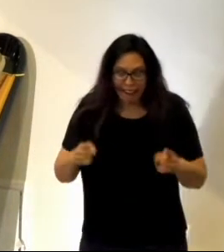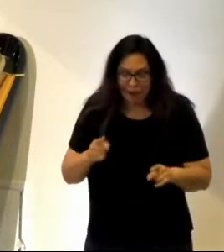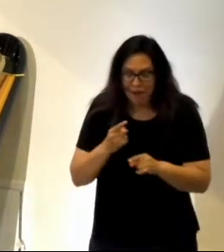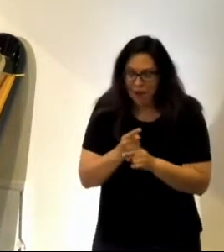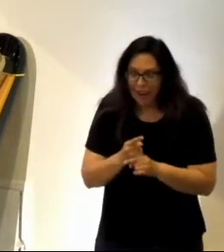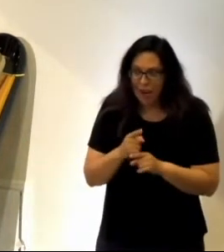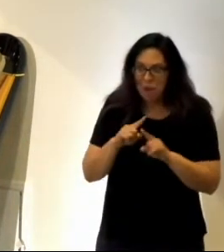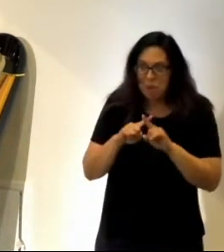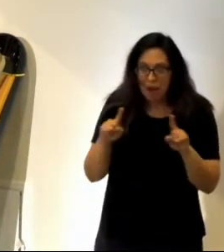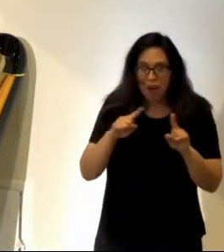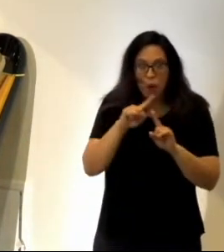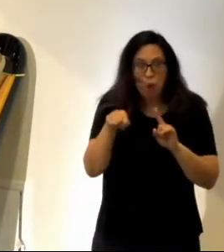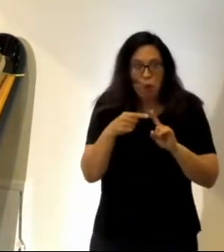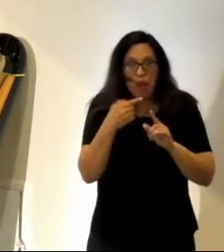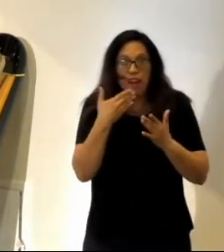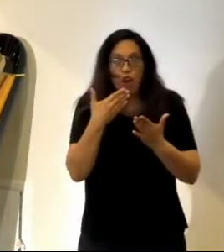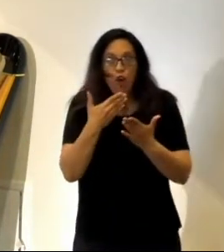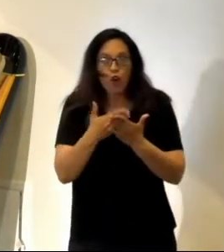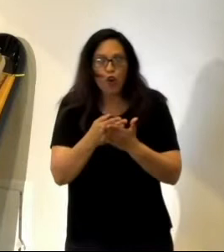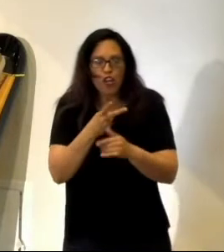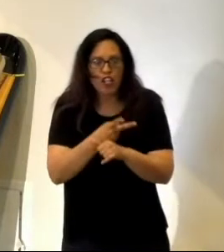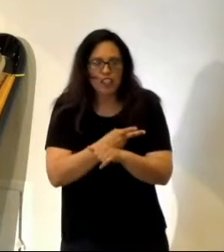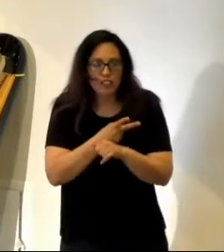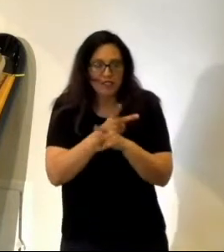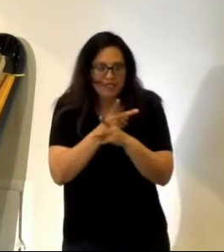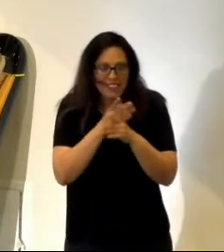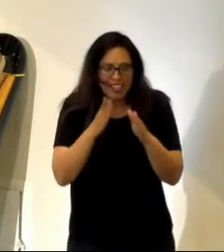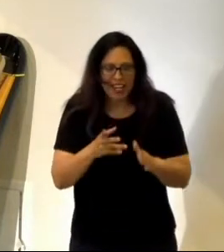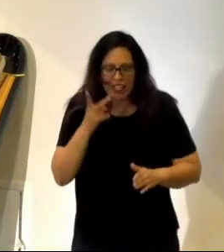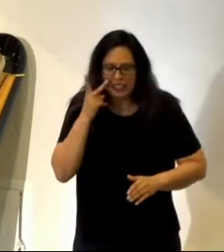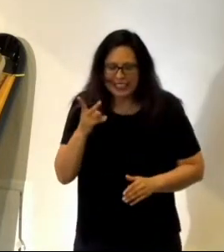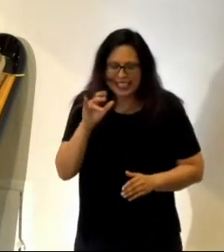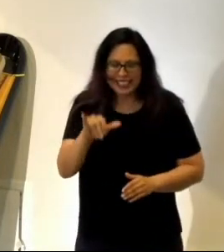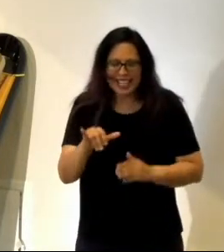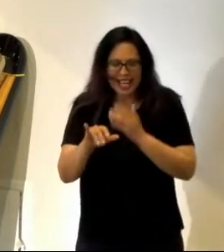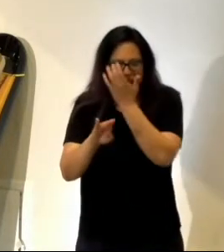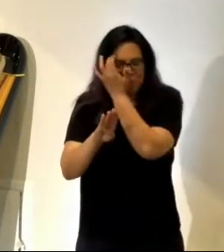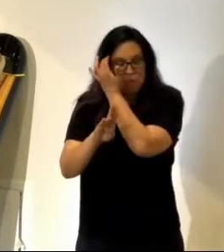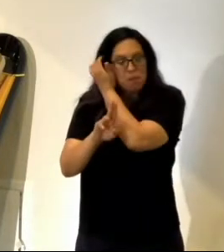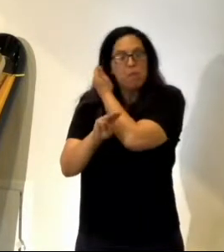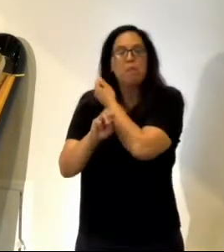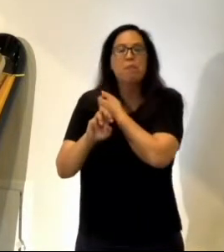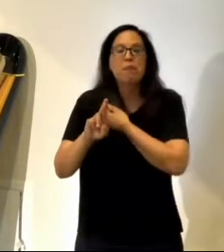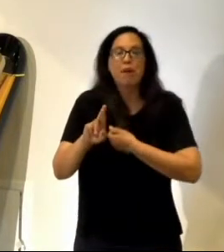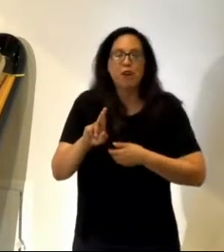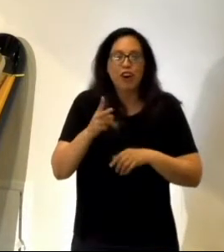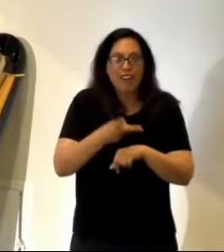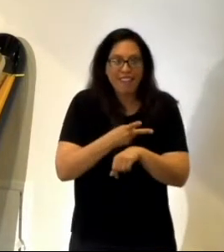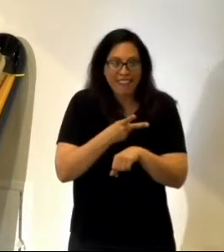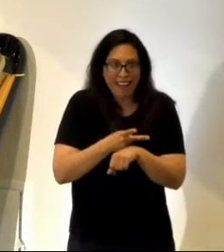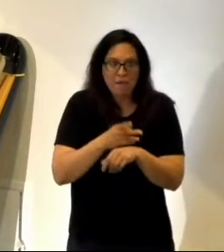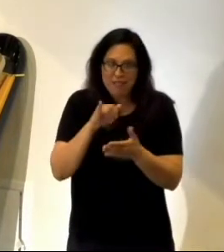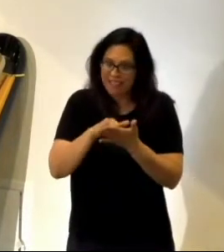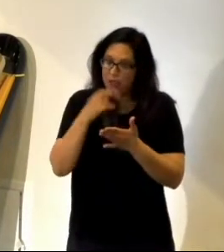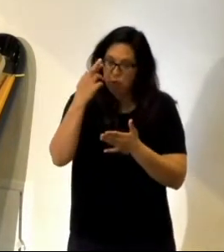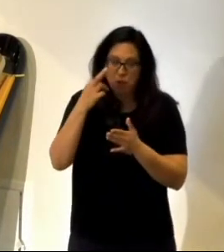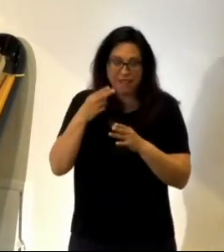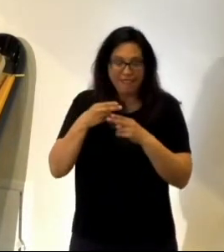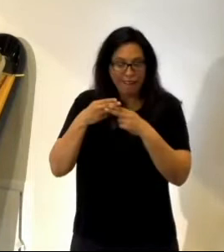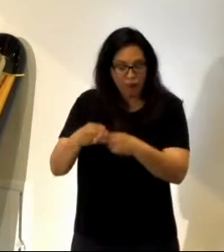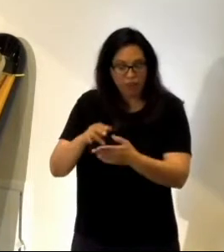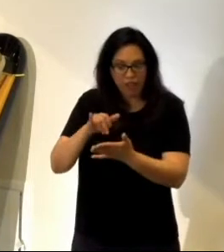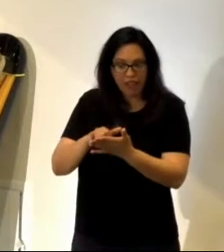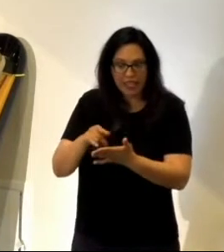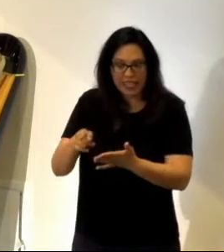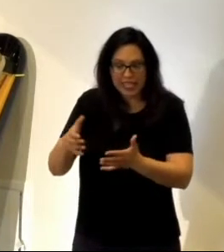But when a good shepherd sees that bummer lamb, and that's why they call it a bummer lamb, what he does is he picks